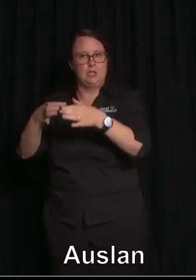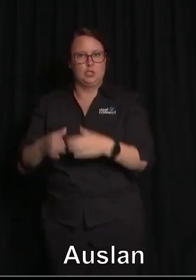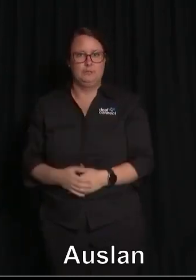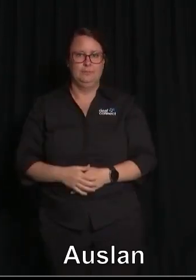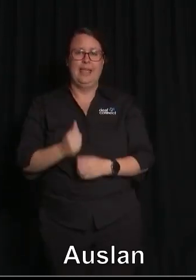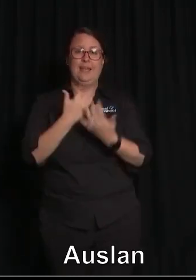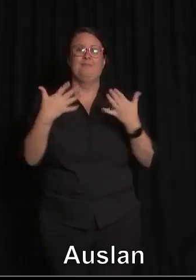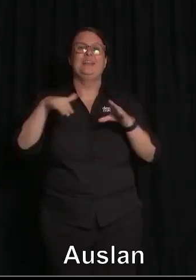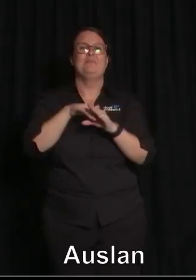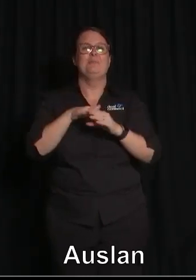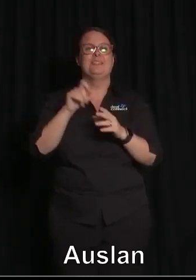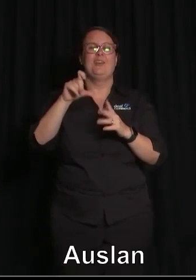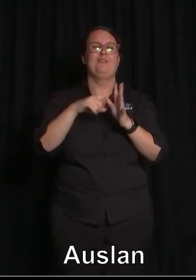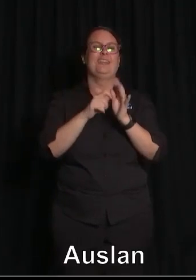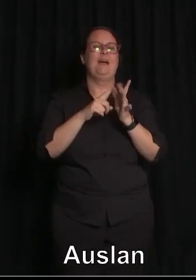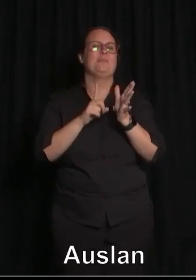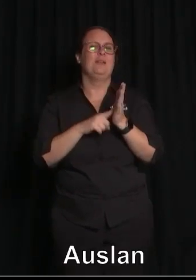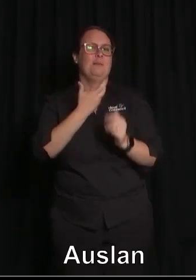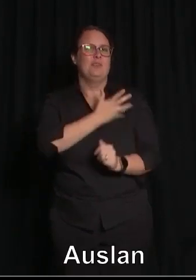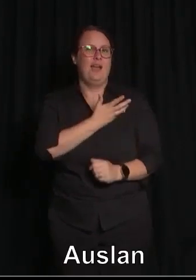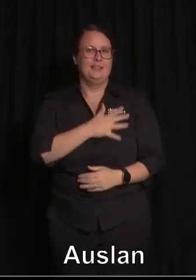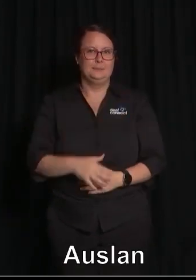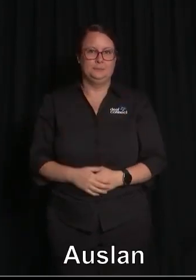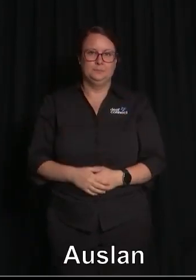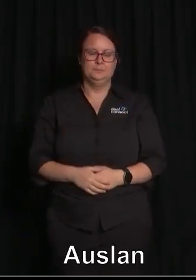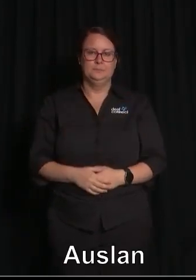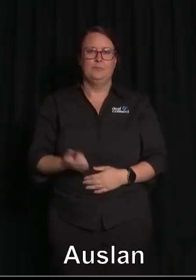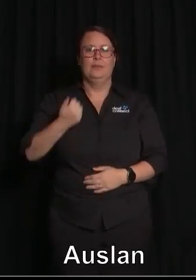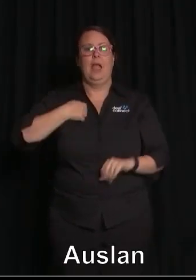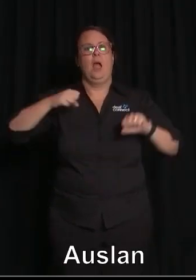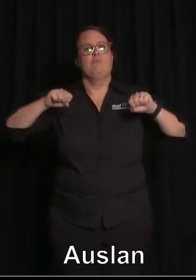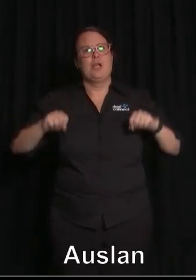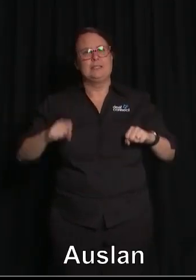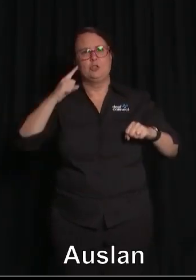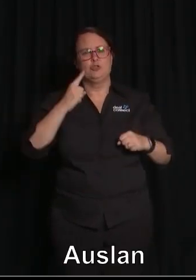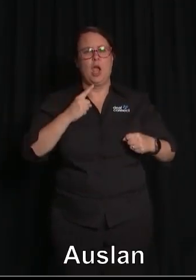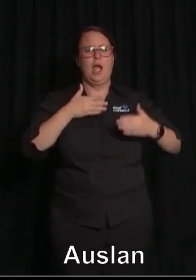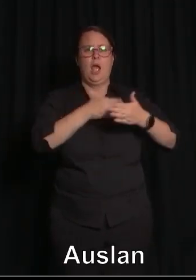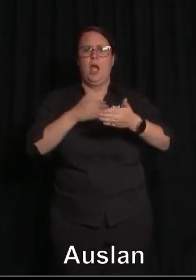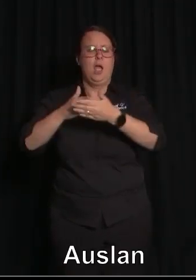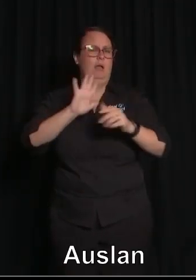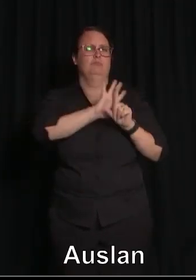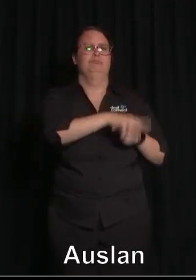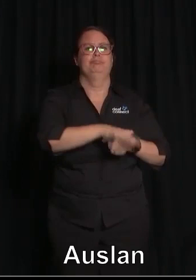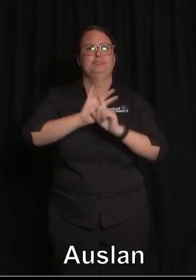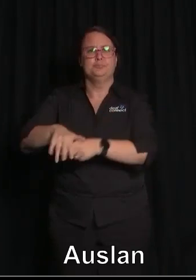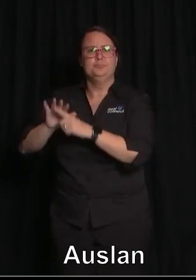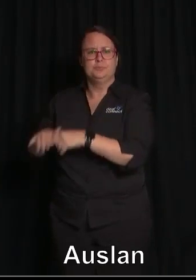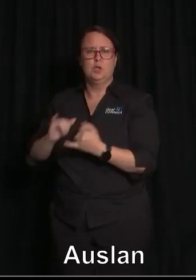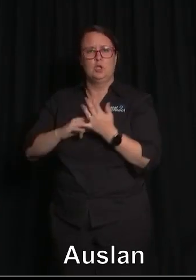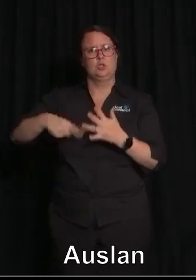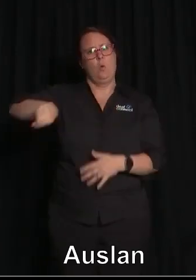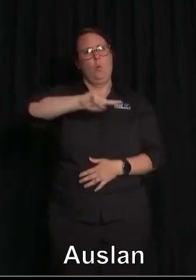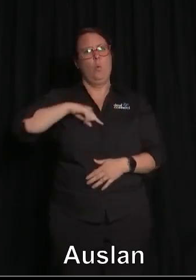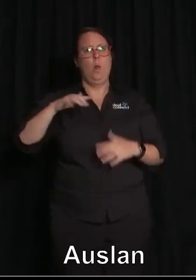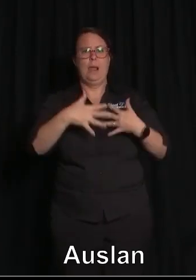Capital Pride. Throughout his career, President Biden has fought to break down the barriers that prevent all Americans from participating fully in our